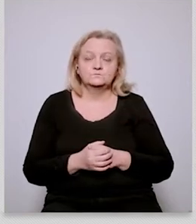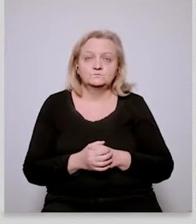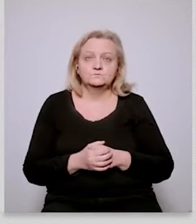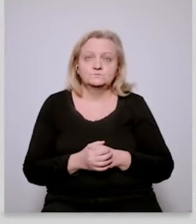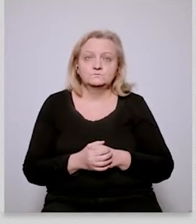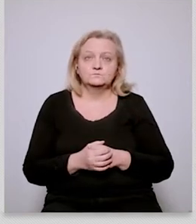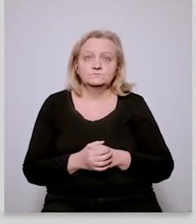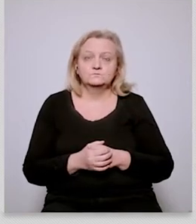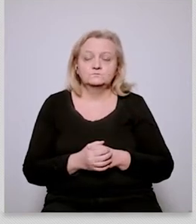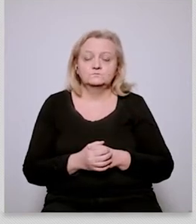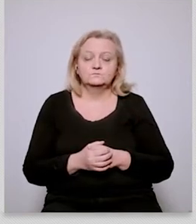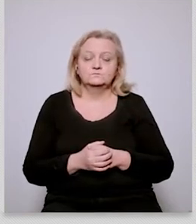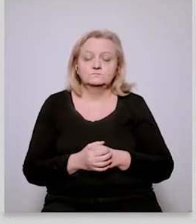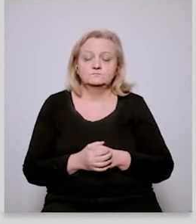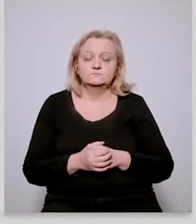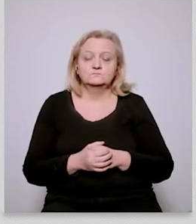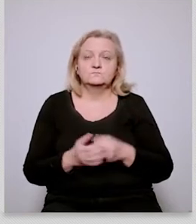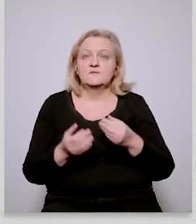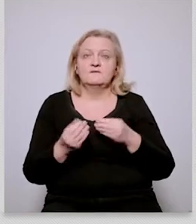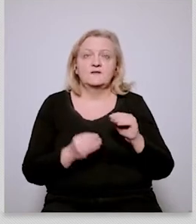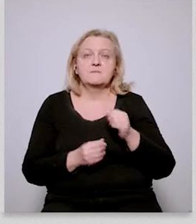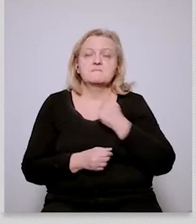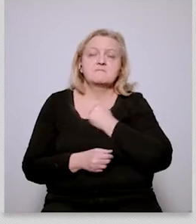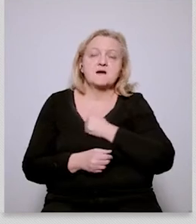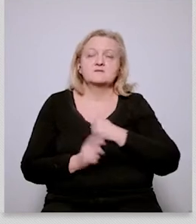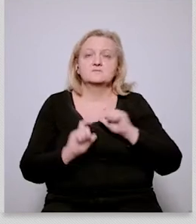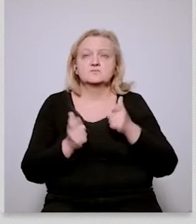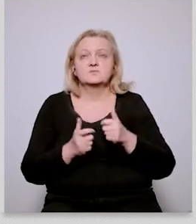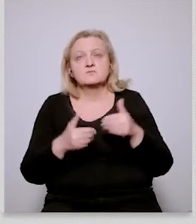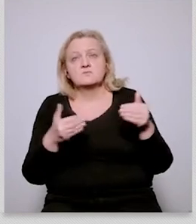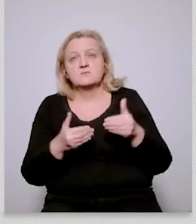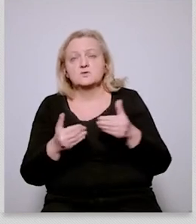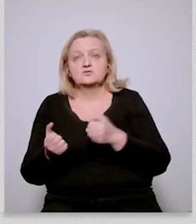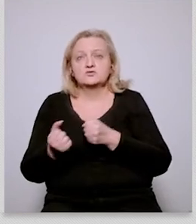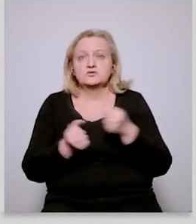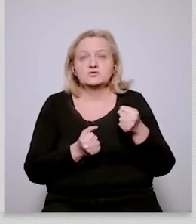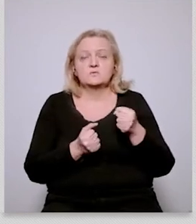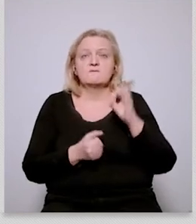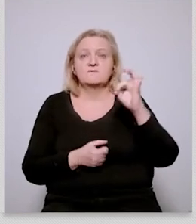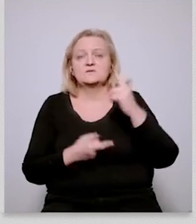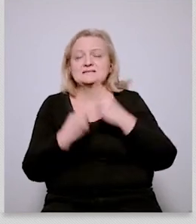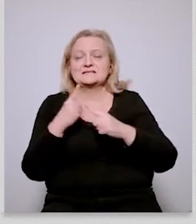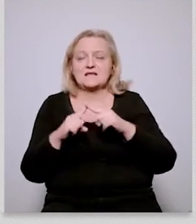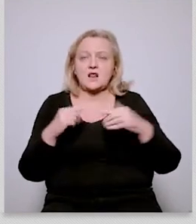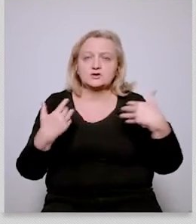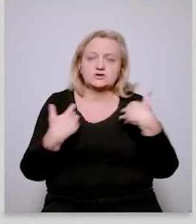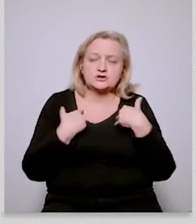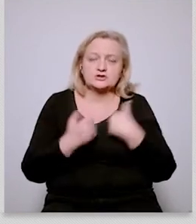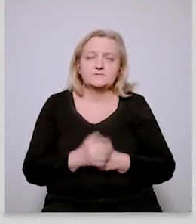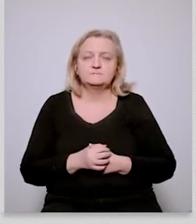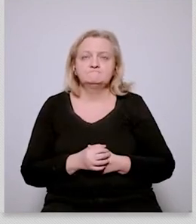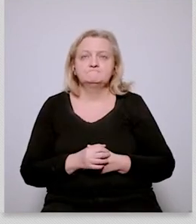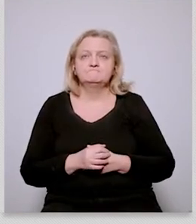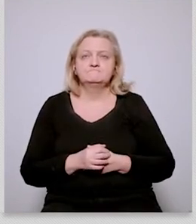lifestyle and its and its economic uh capacity and then a much much younger generation that i think is